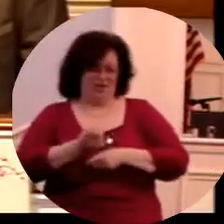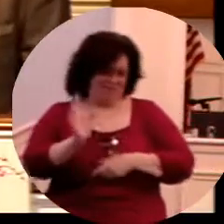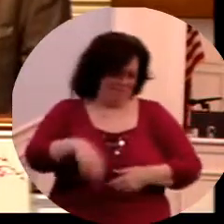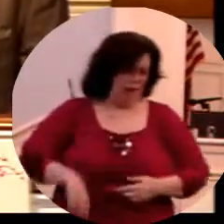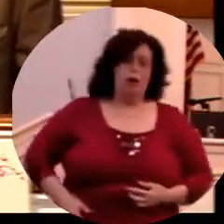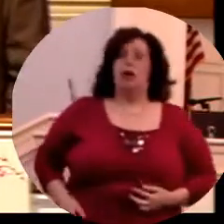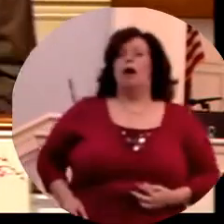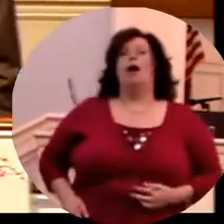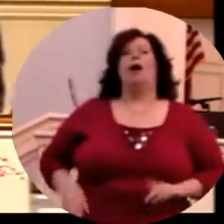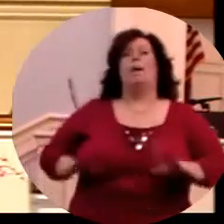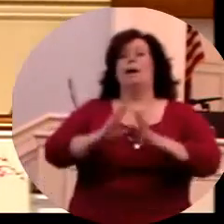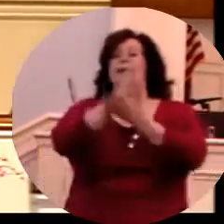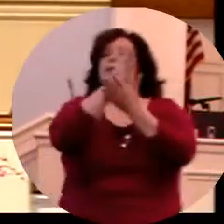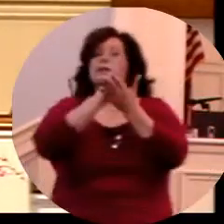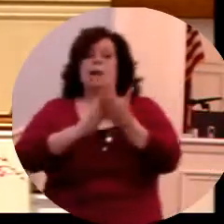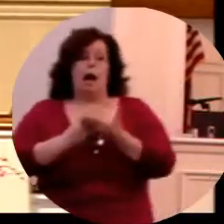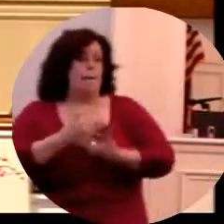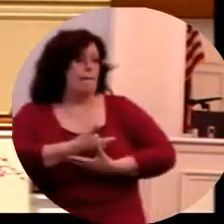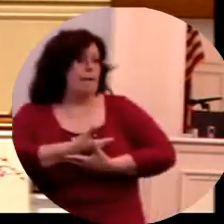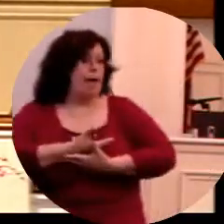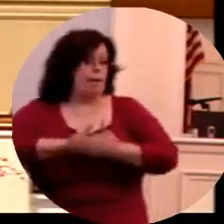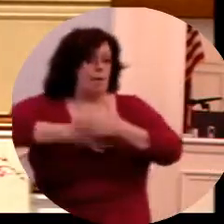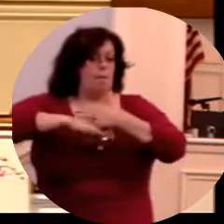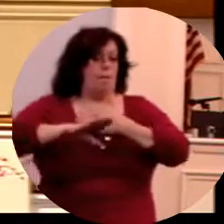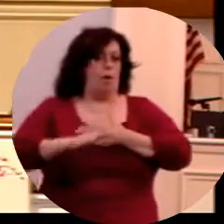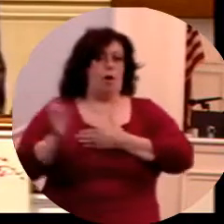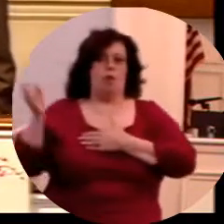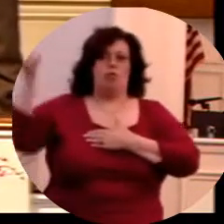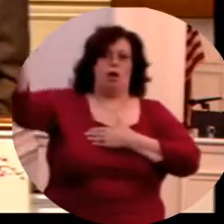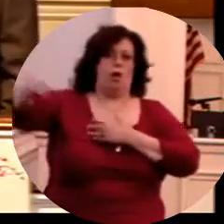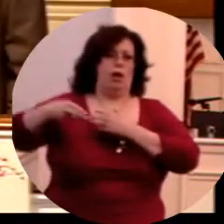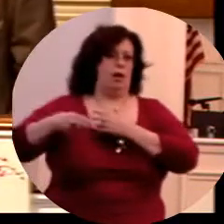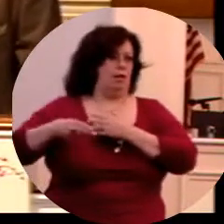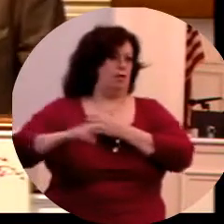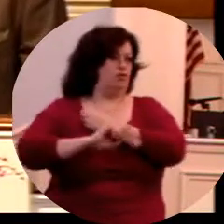Some, after they're born, are thrown in dumpsters.